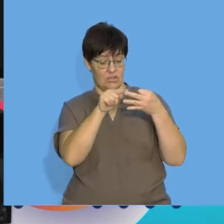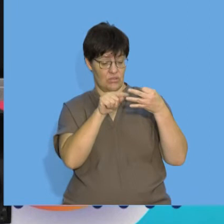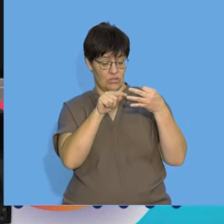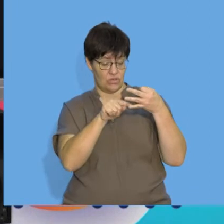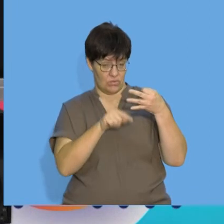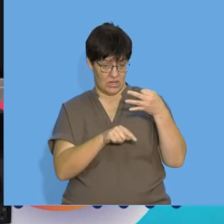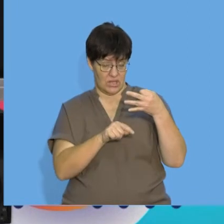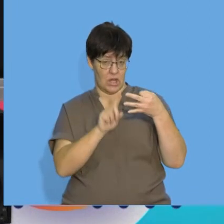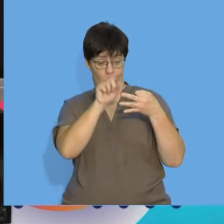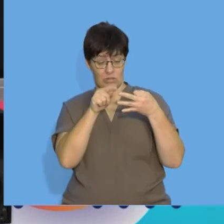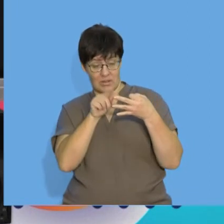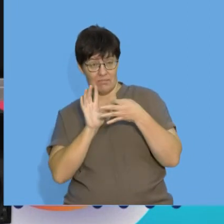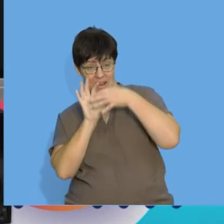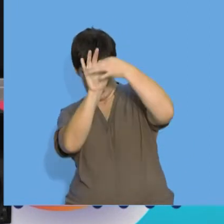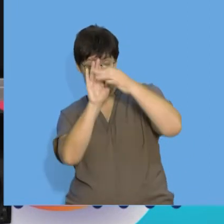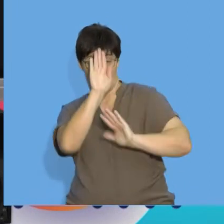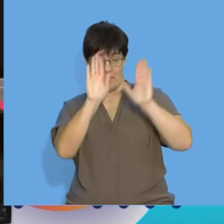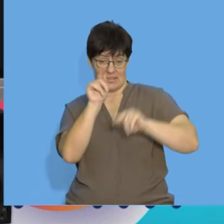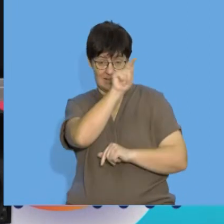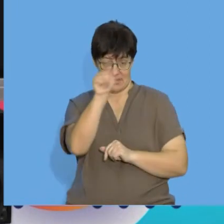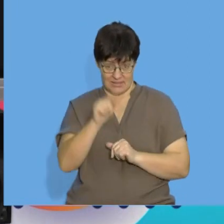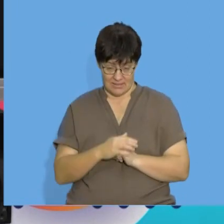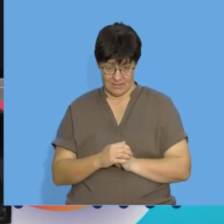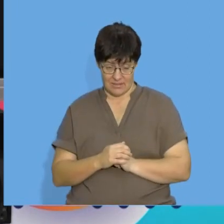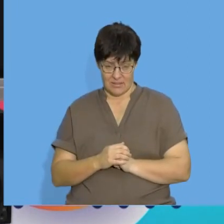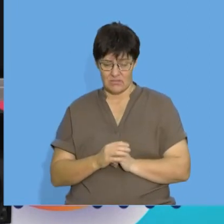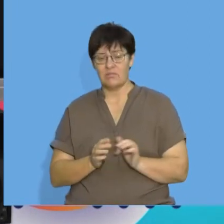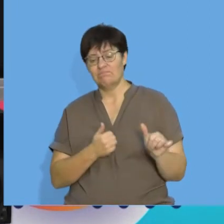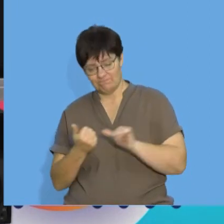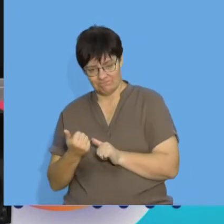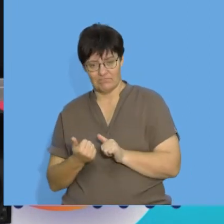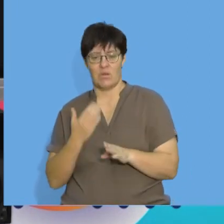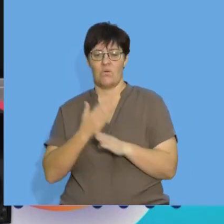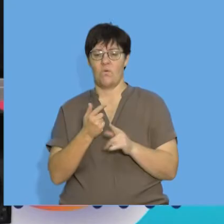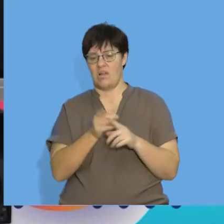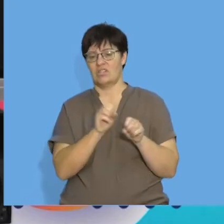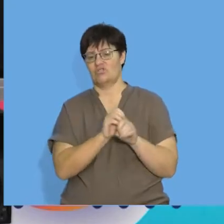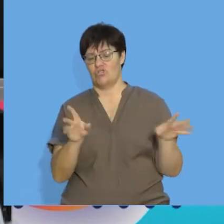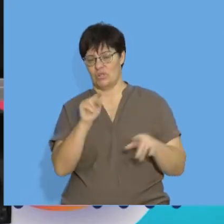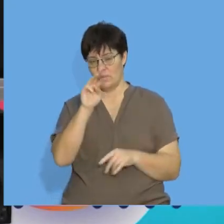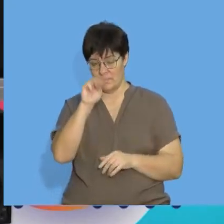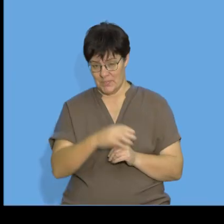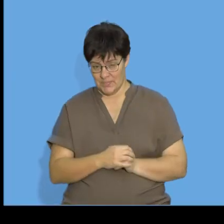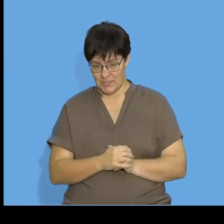about that pattern let's go to the board to start working on our general term